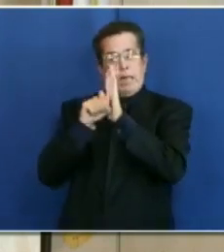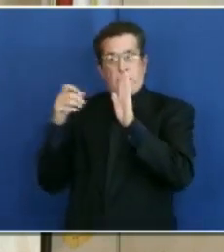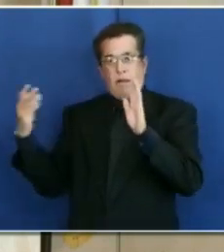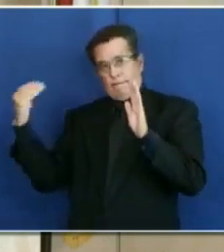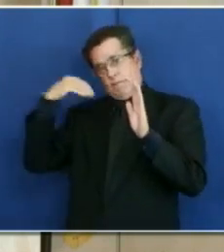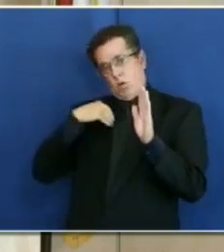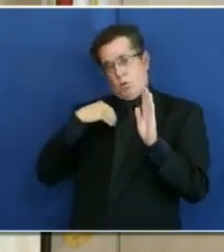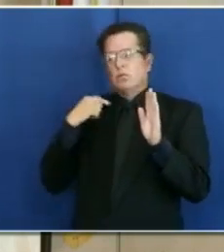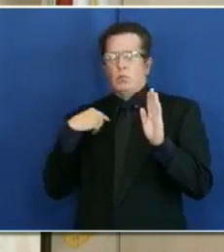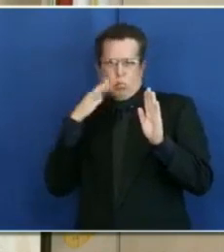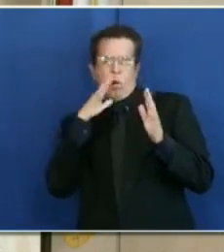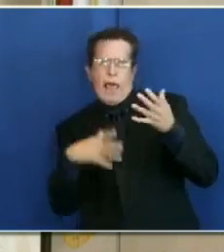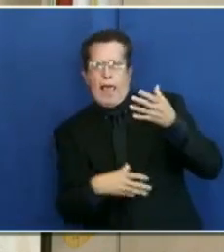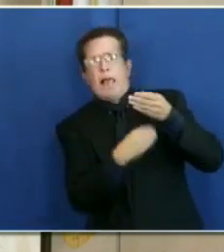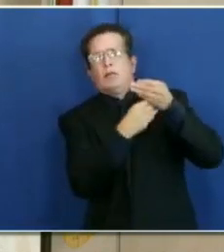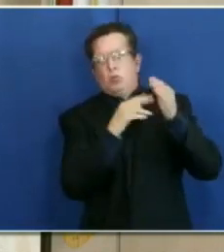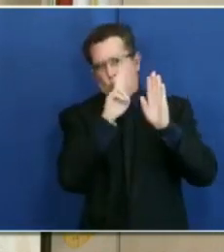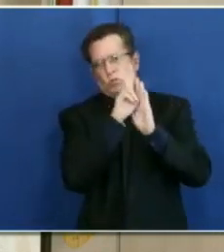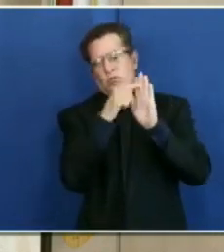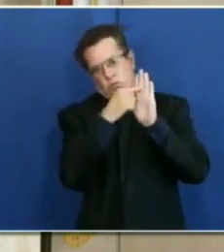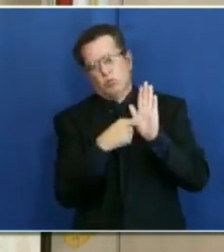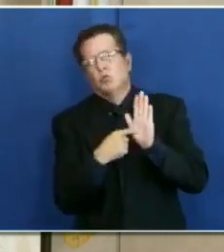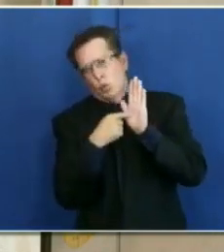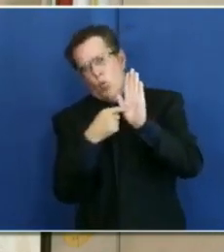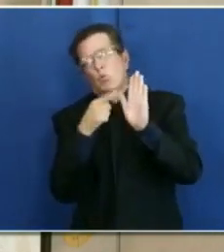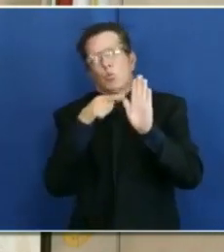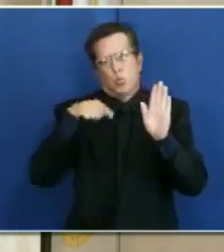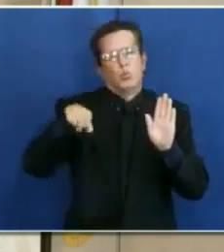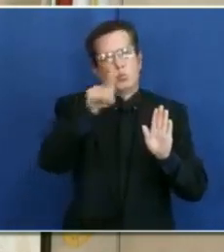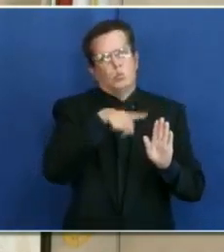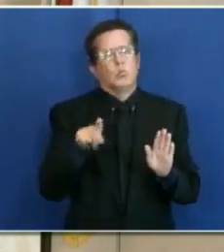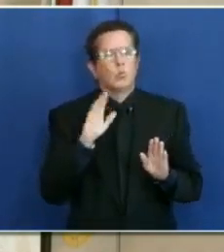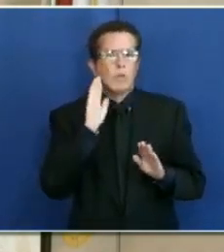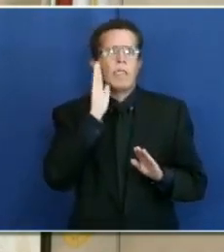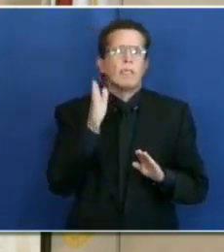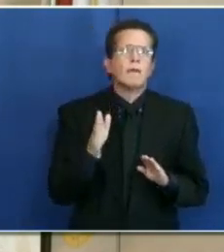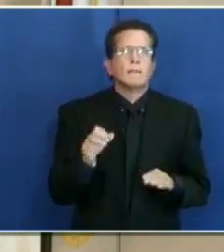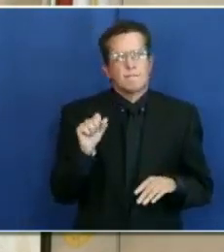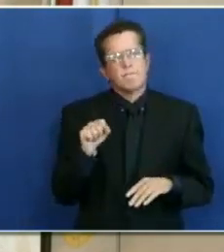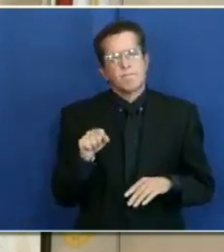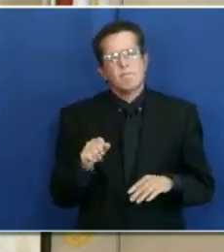to us by the state, we will utilize those as well. Thank you.